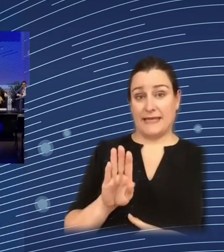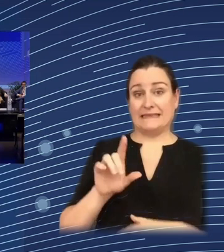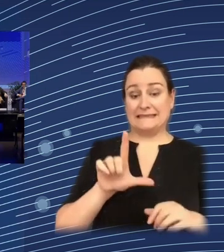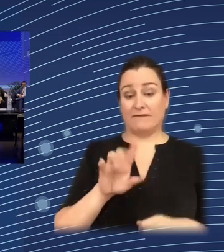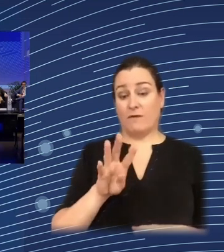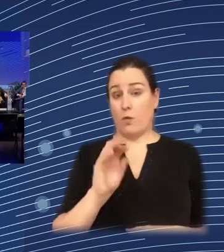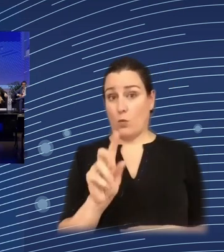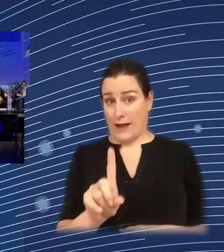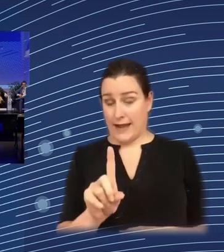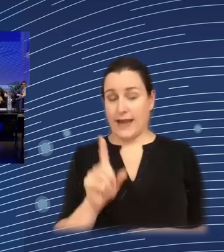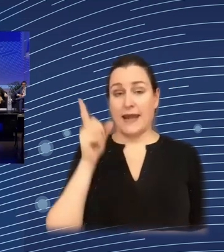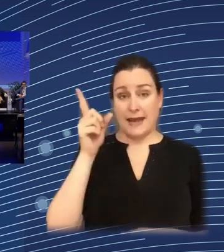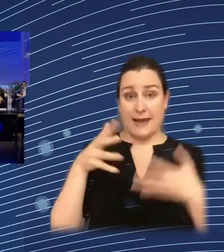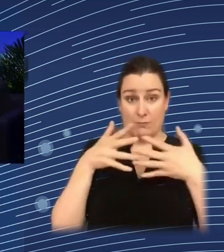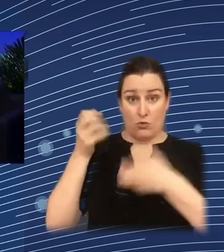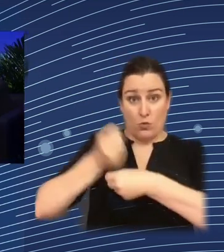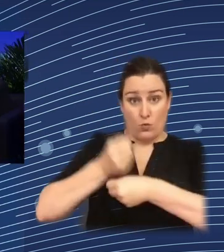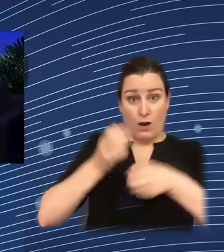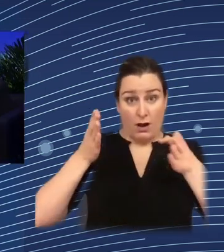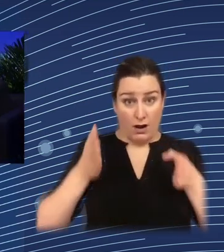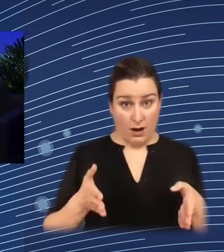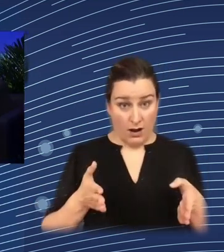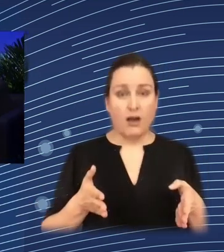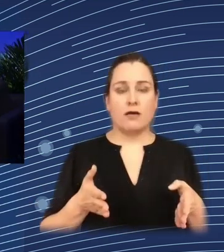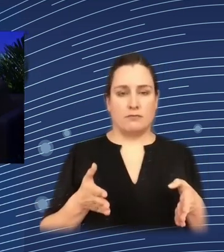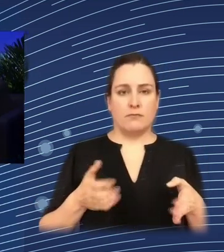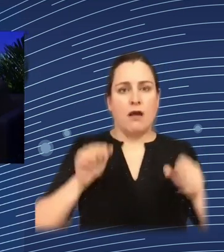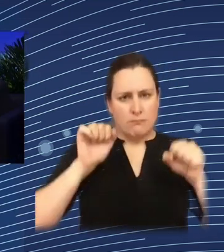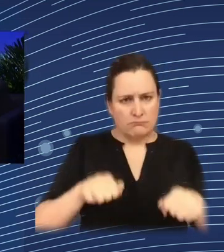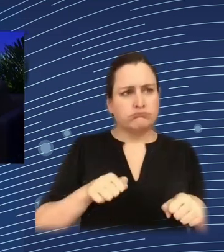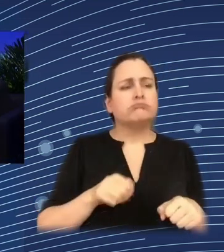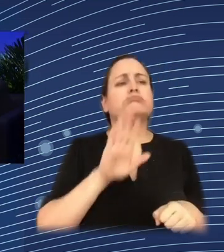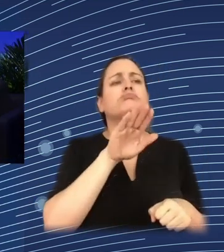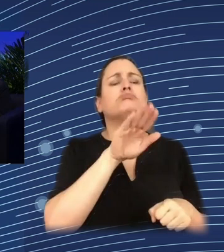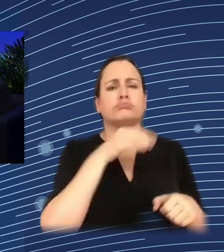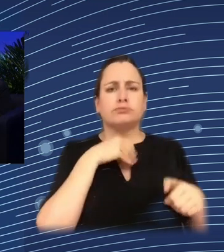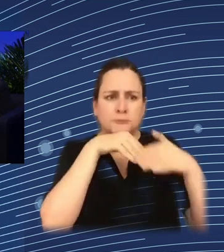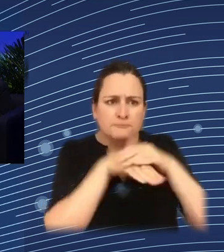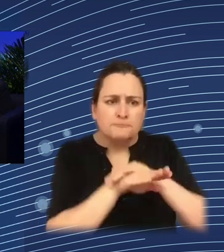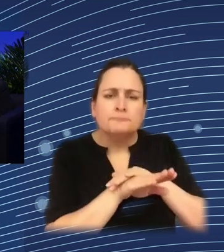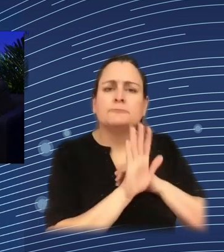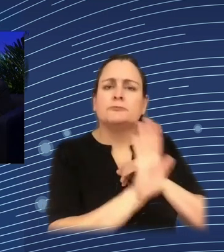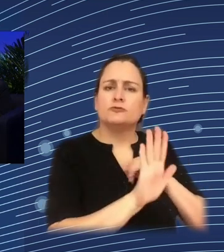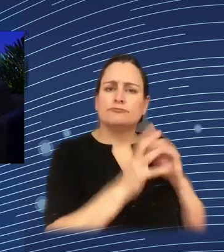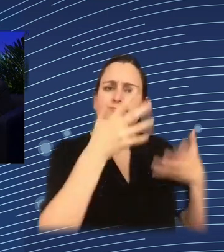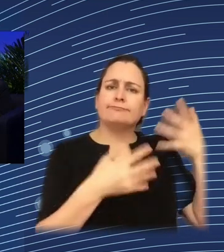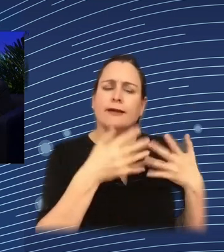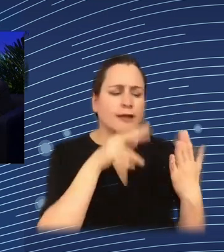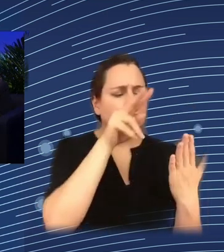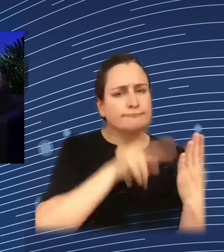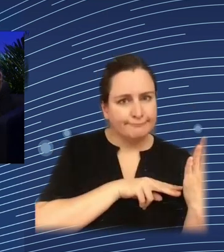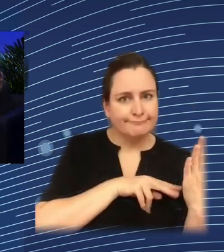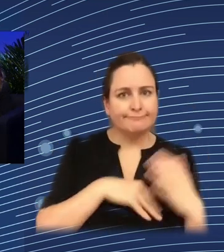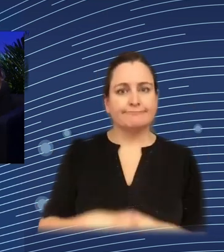right to access data gathered as a practical matter they lack resources to evaluate fairness slash lawfulness